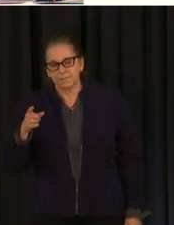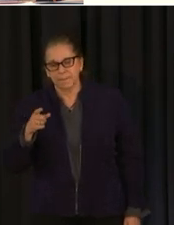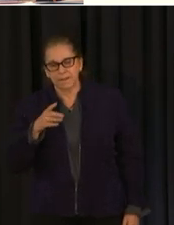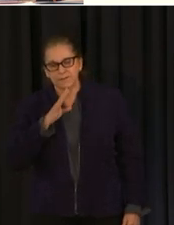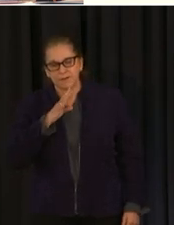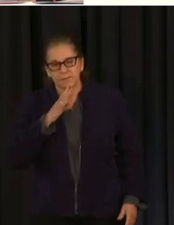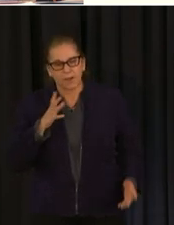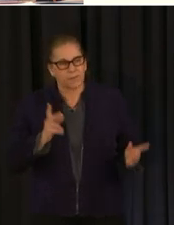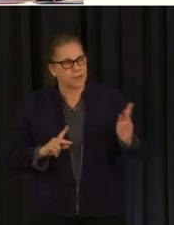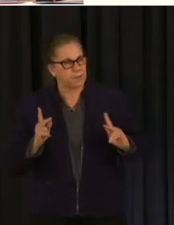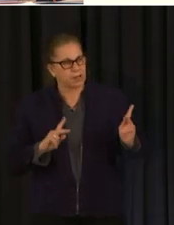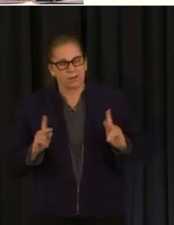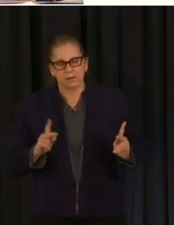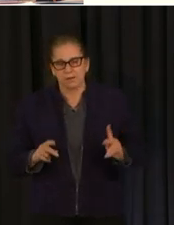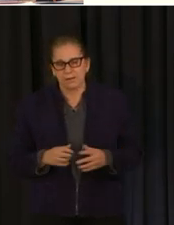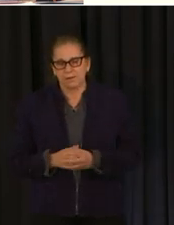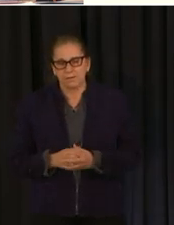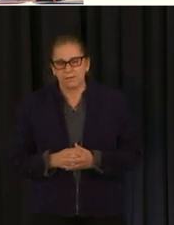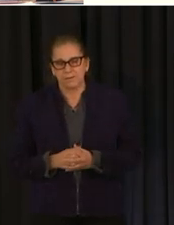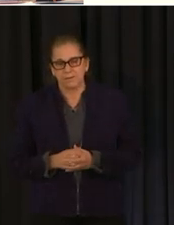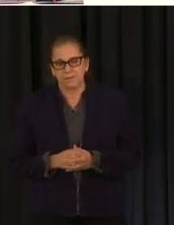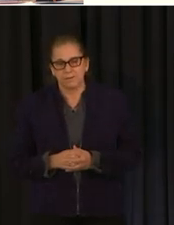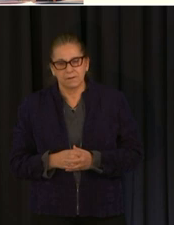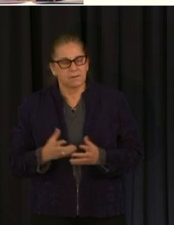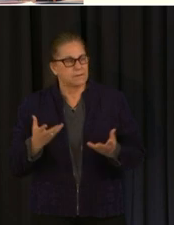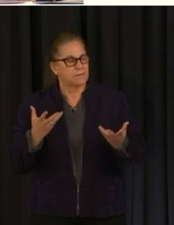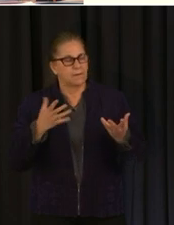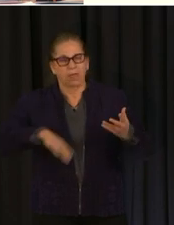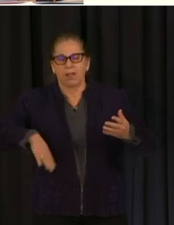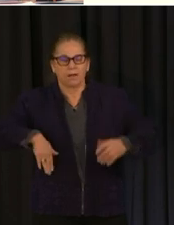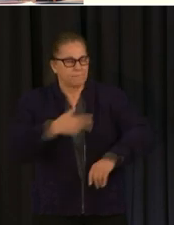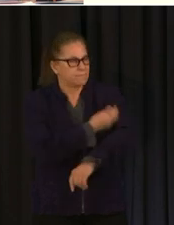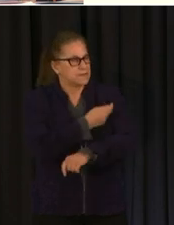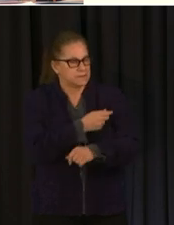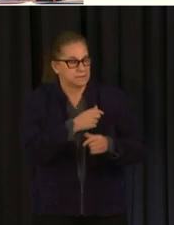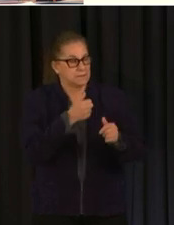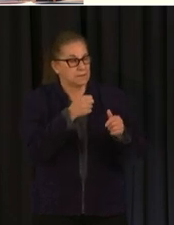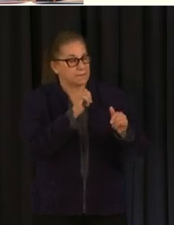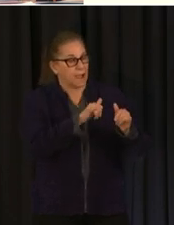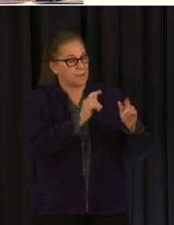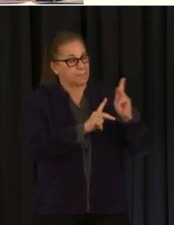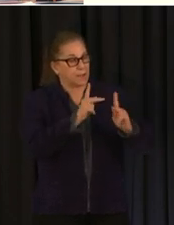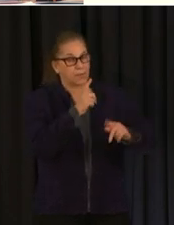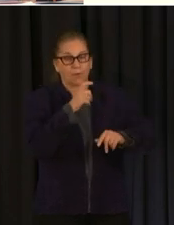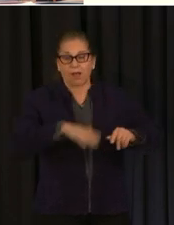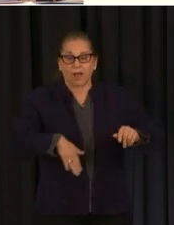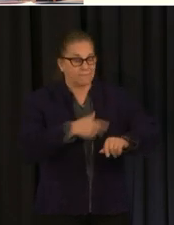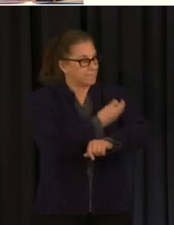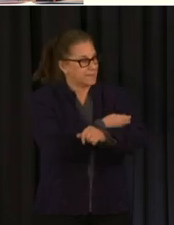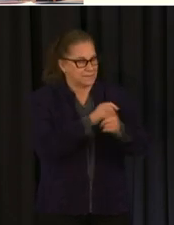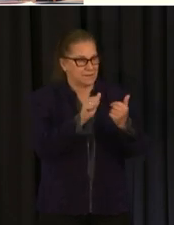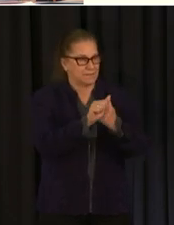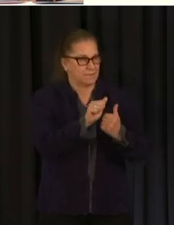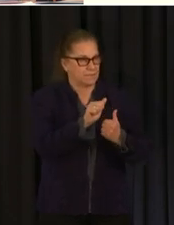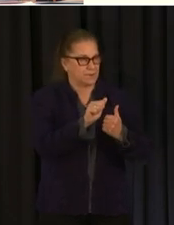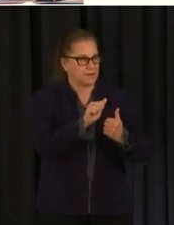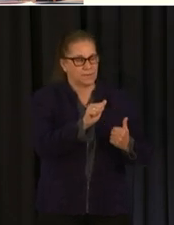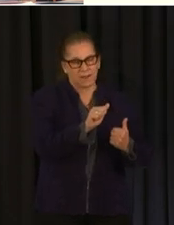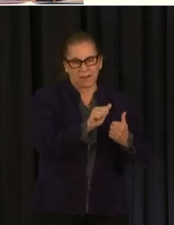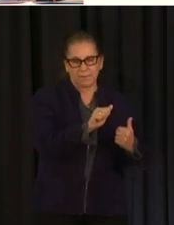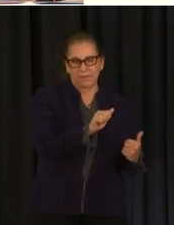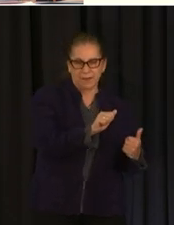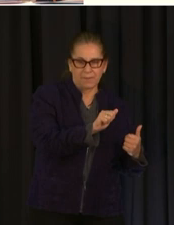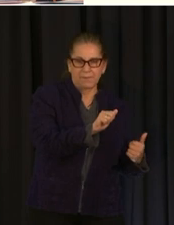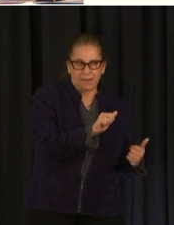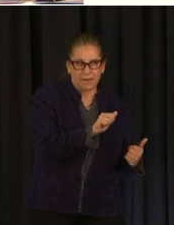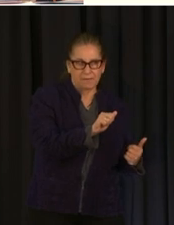um you know i'm optimistic i'll continue to be optimistic and have confidence and faith in our people here in d.c uh that they'll continue to